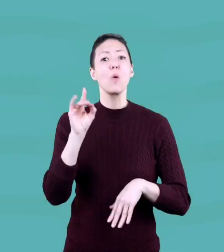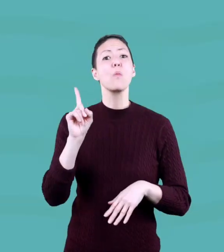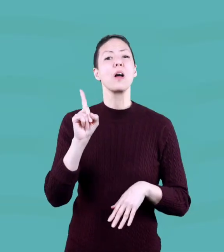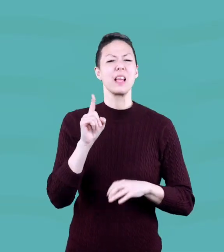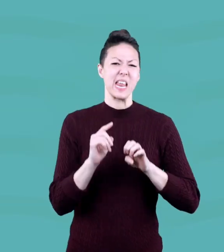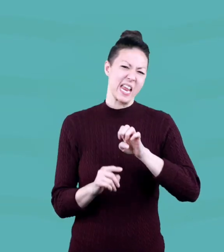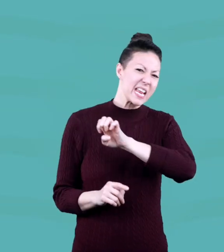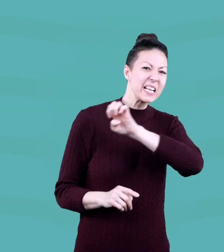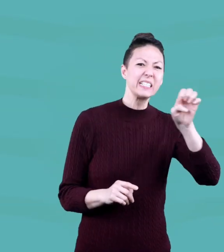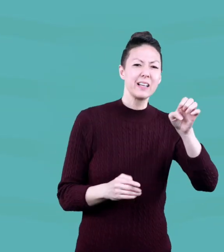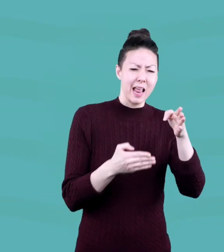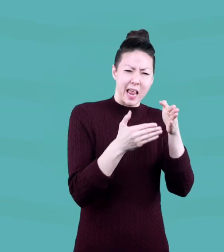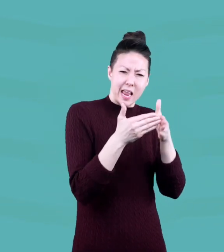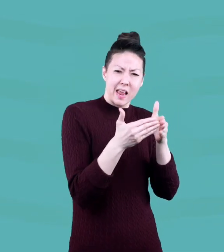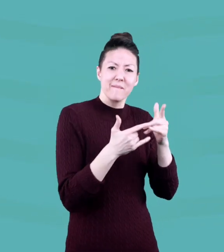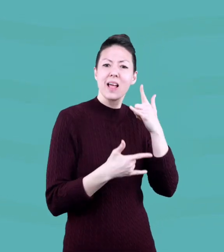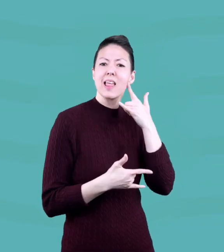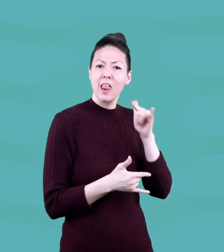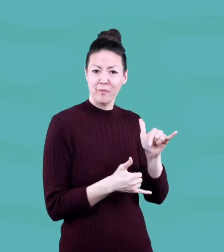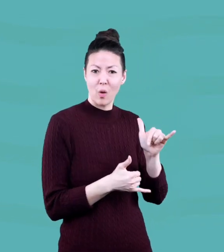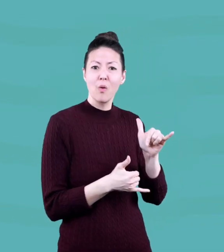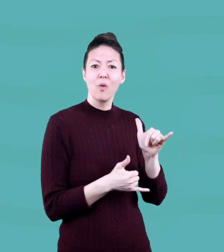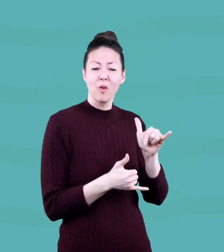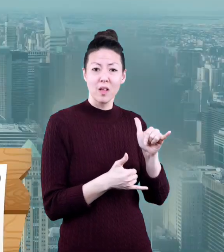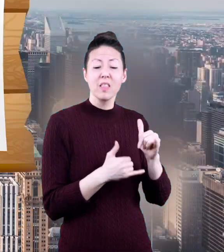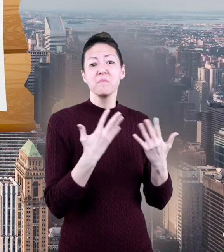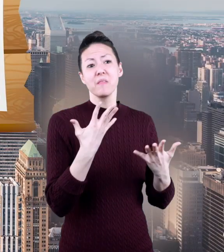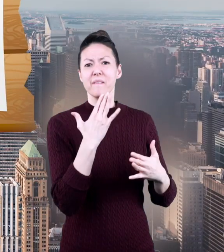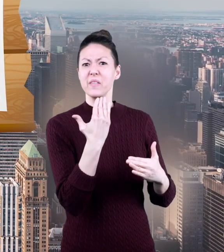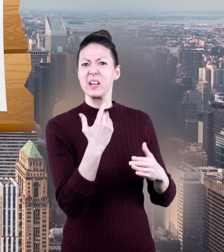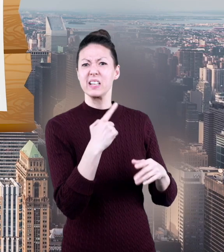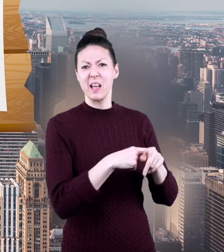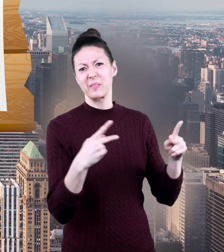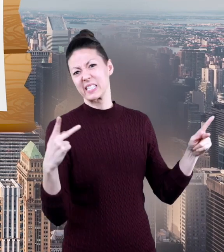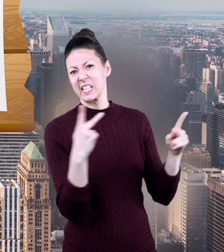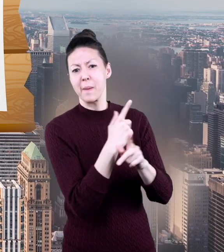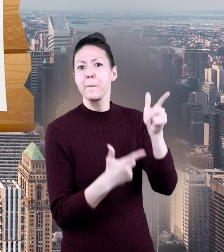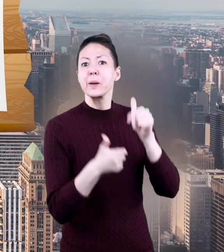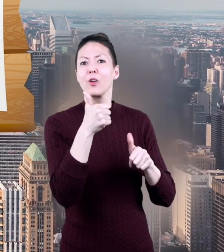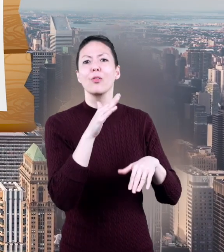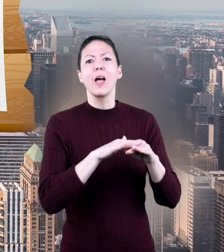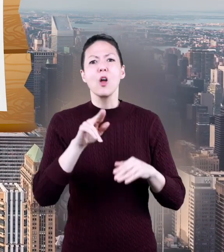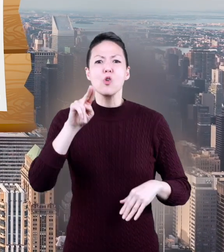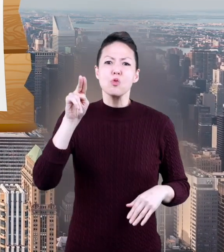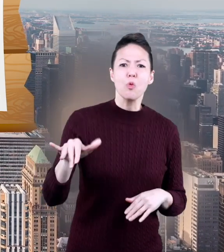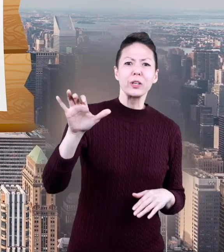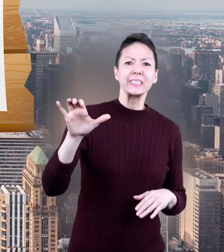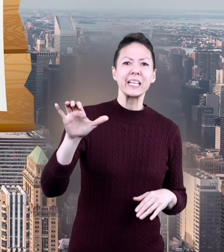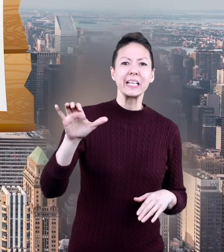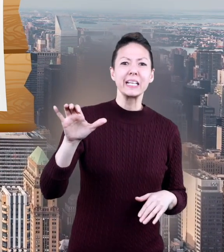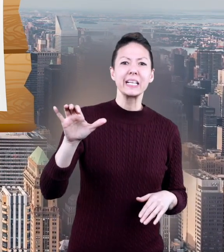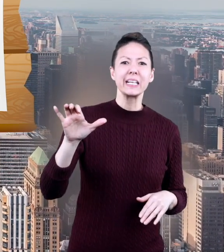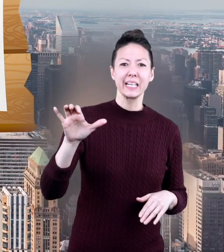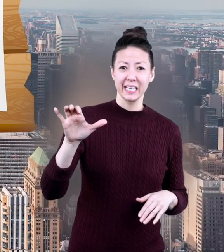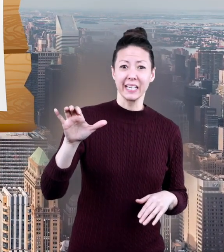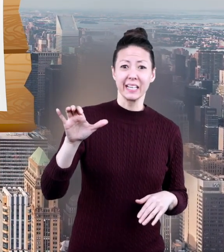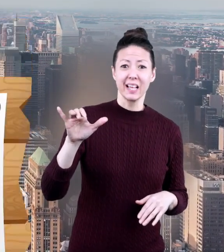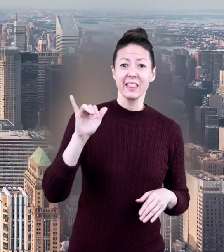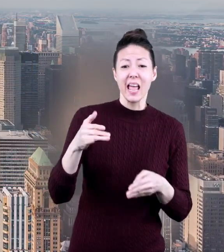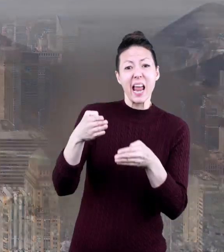It's found on the east end of California and is over 15 times bigger than New York City.